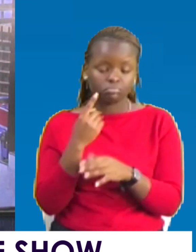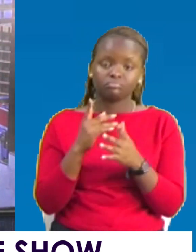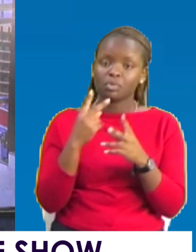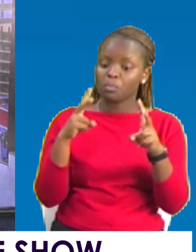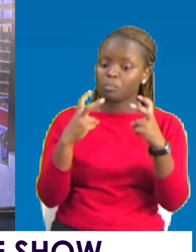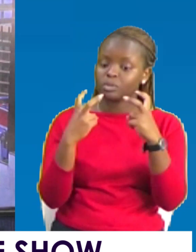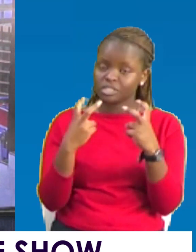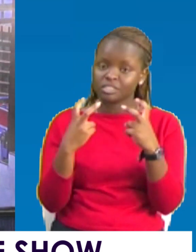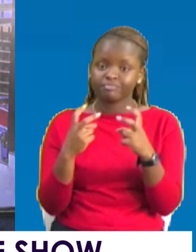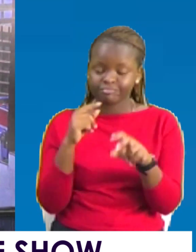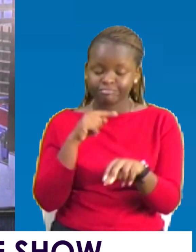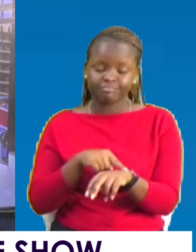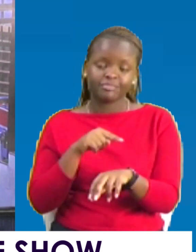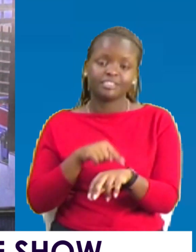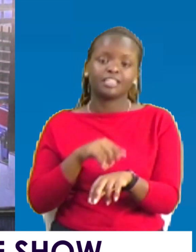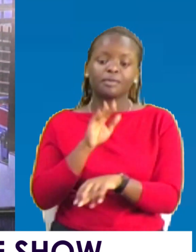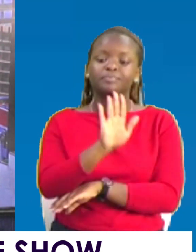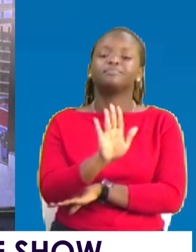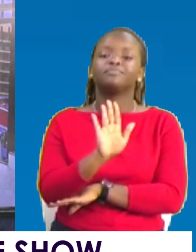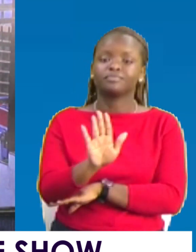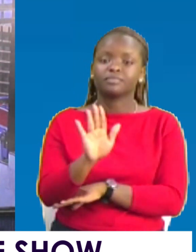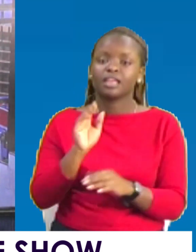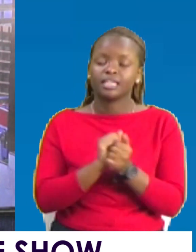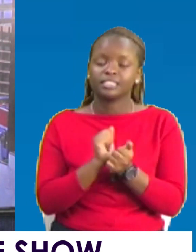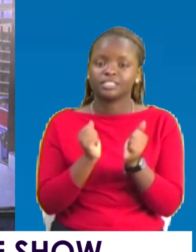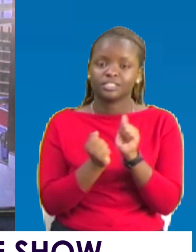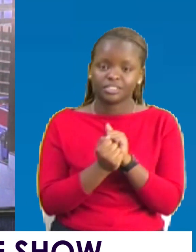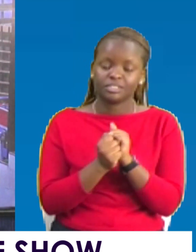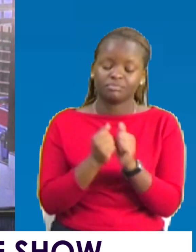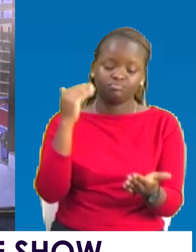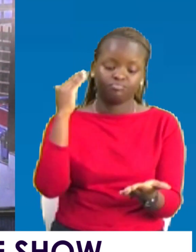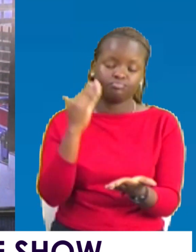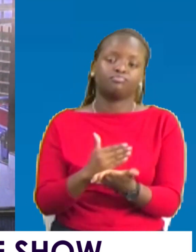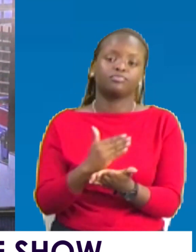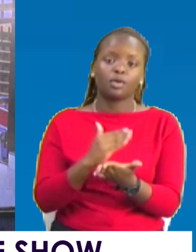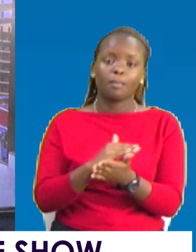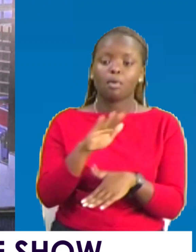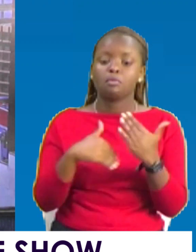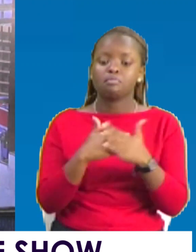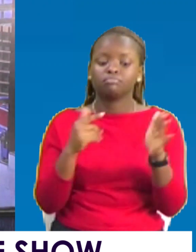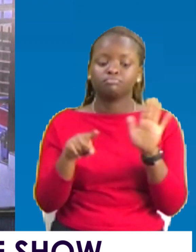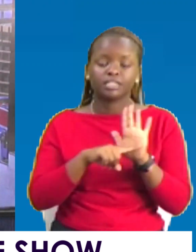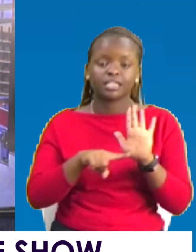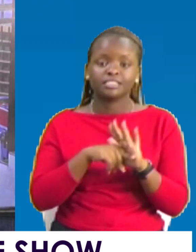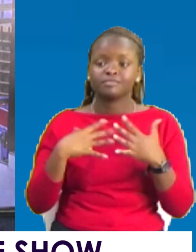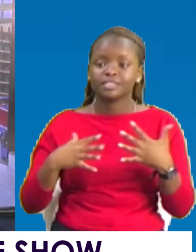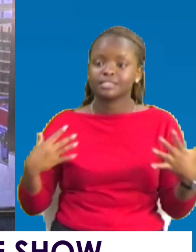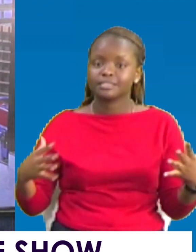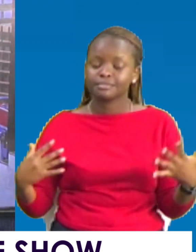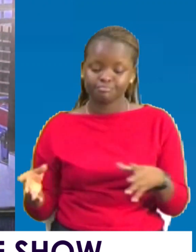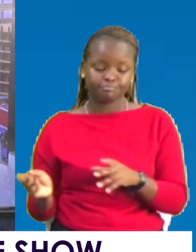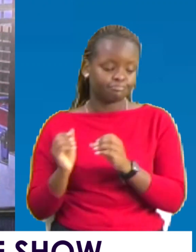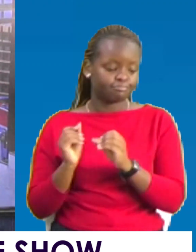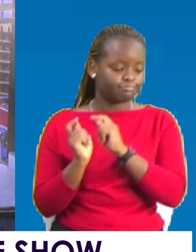you. It is your time for change. We need to stop every negative thing that has been transferred